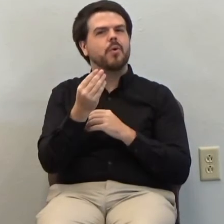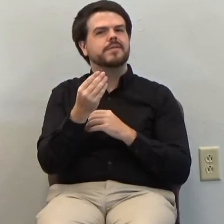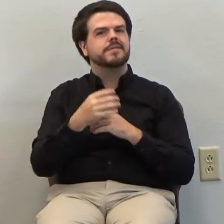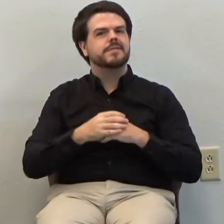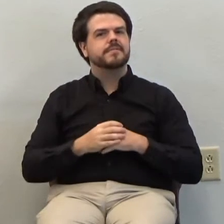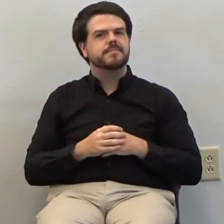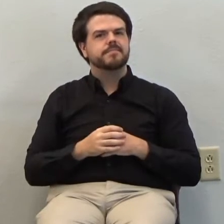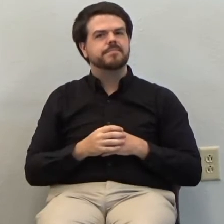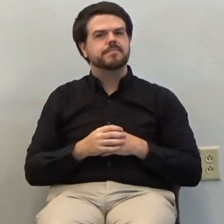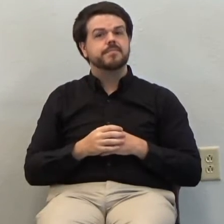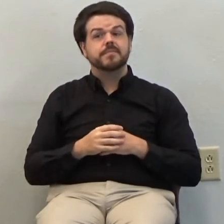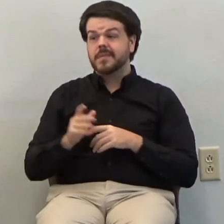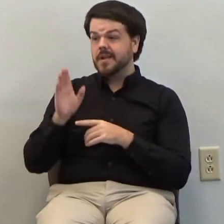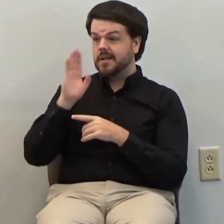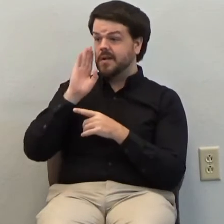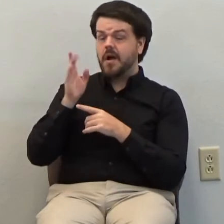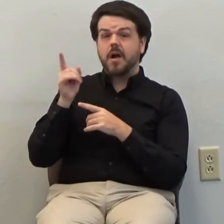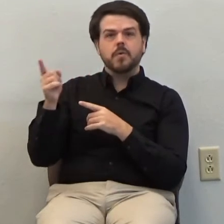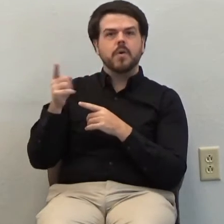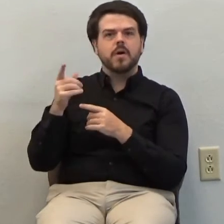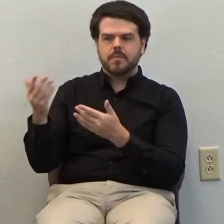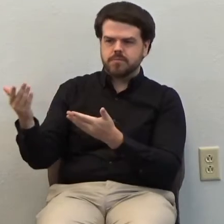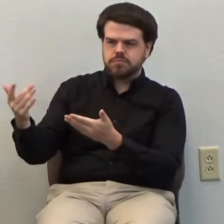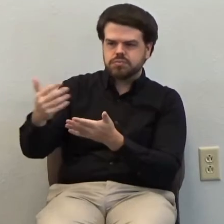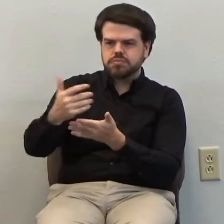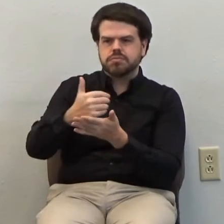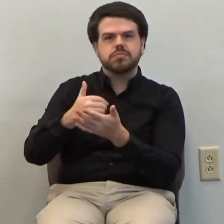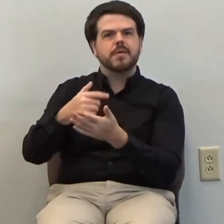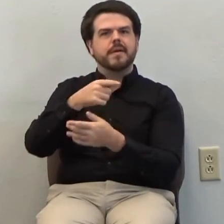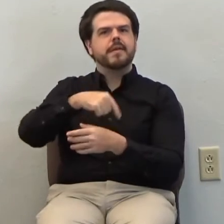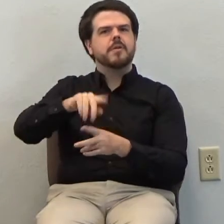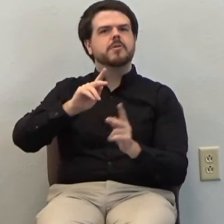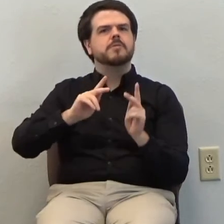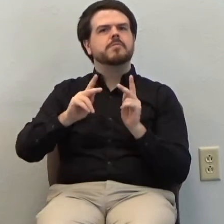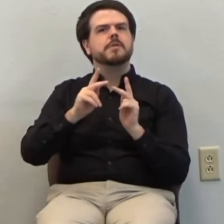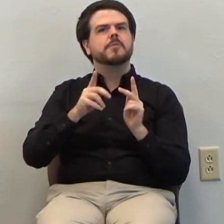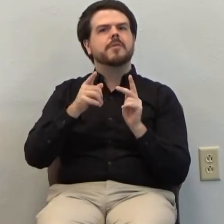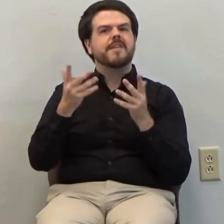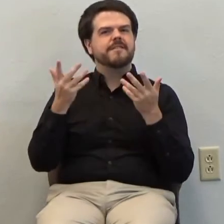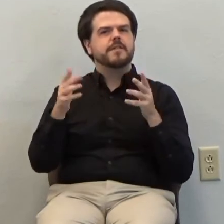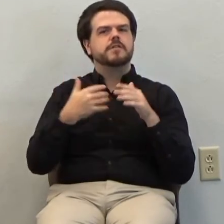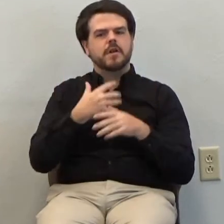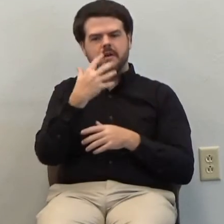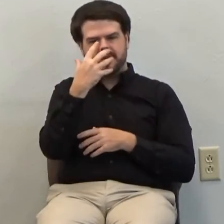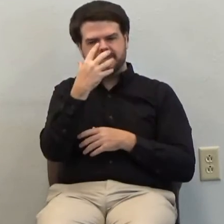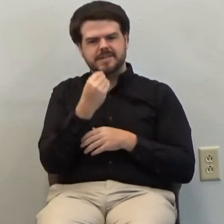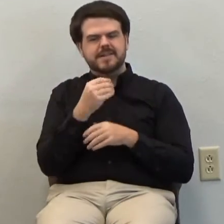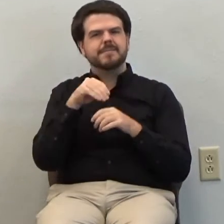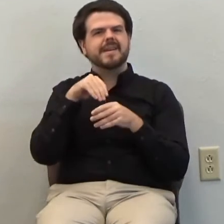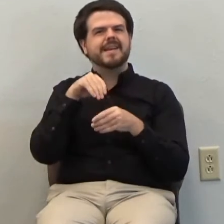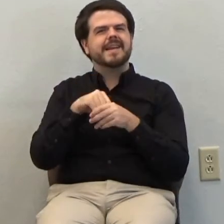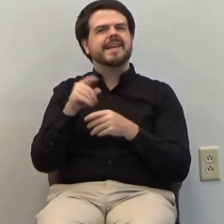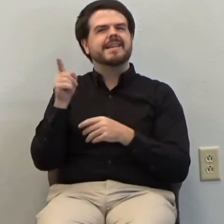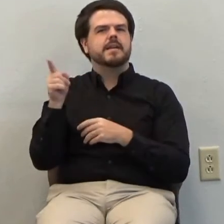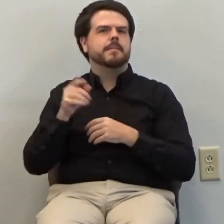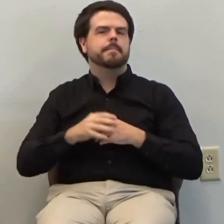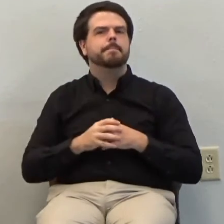it says, God will bring with Jesus those who have fallen asleep in Him. The Father,